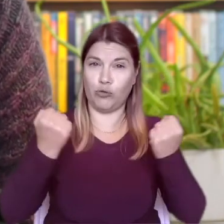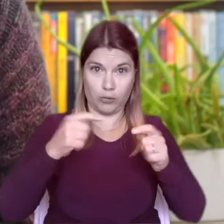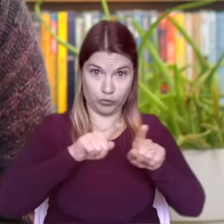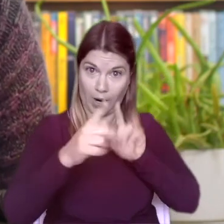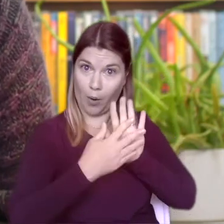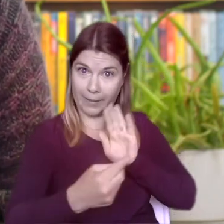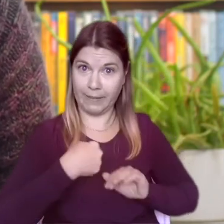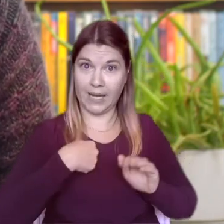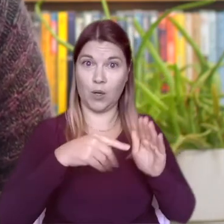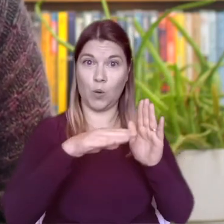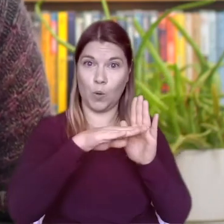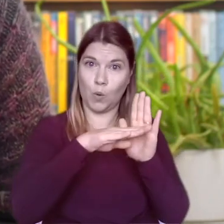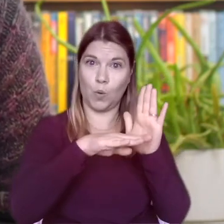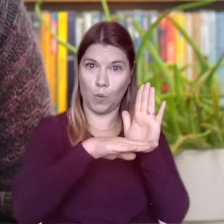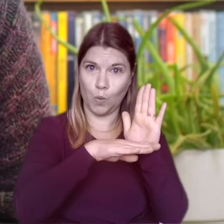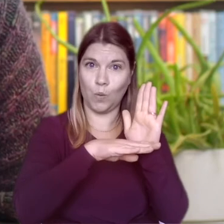ooh